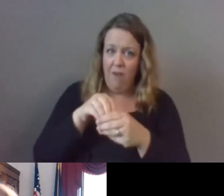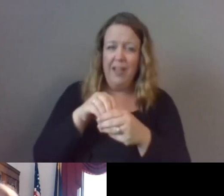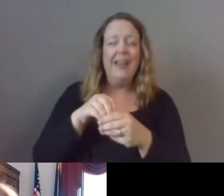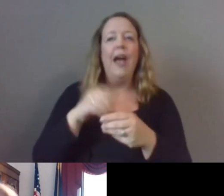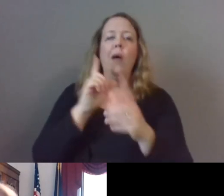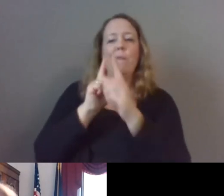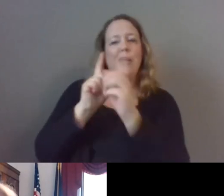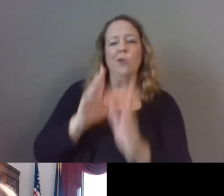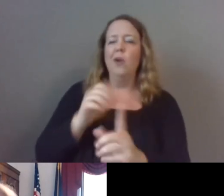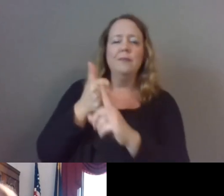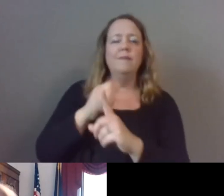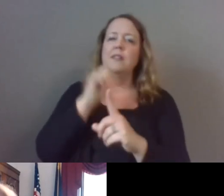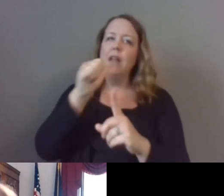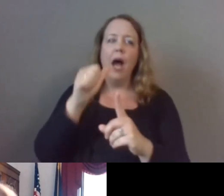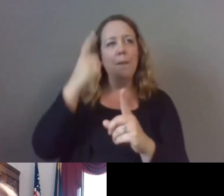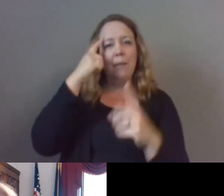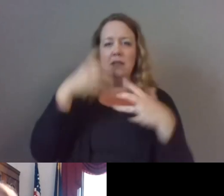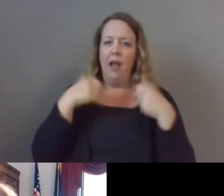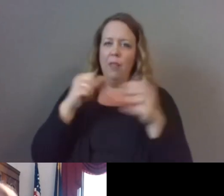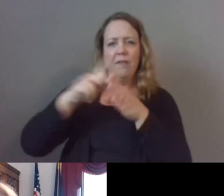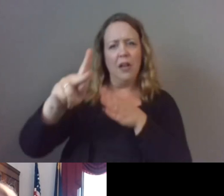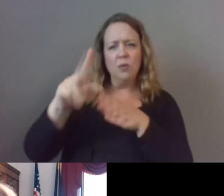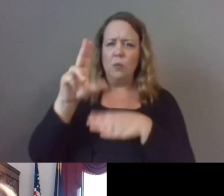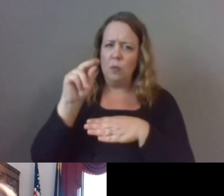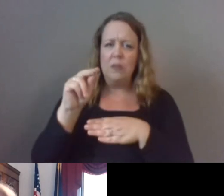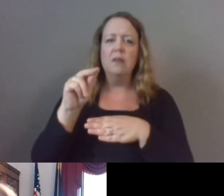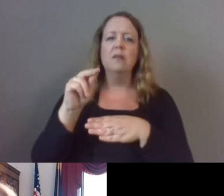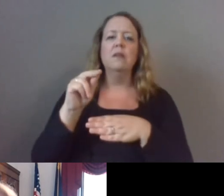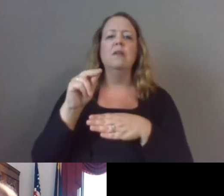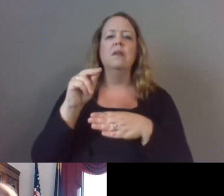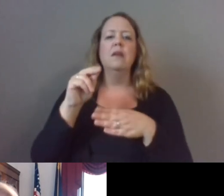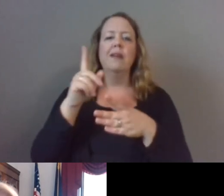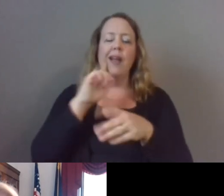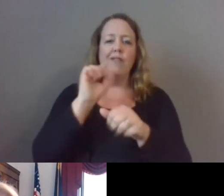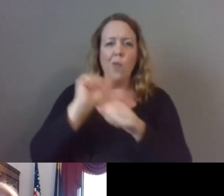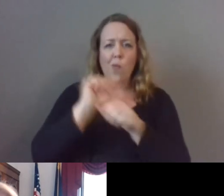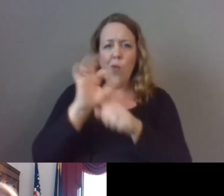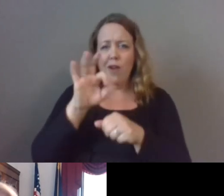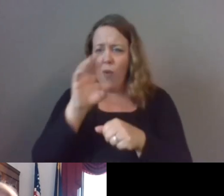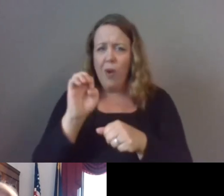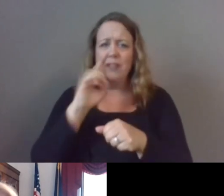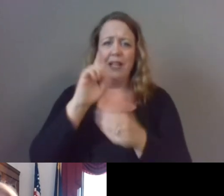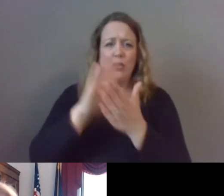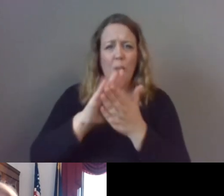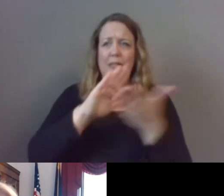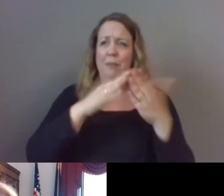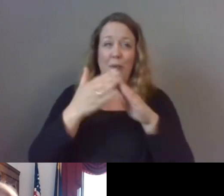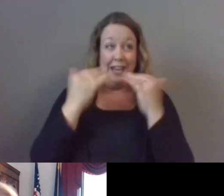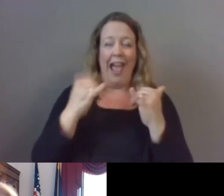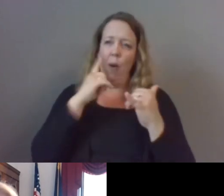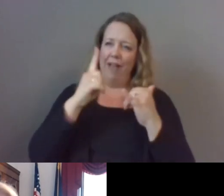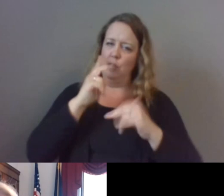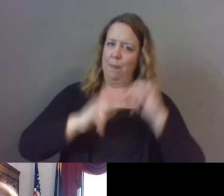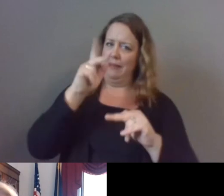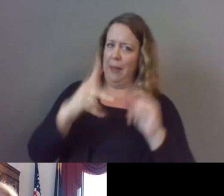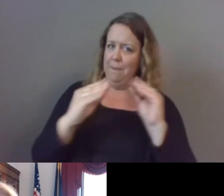professionals and there's no question that we need to invest in building our mental health workforce in schools and communities now. We also